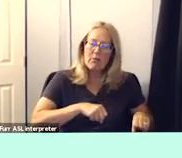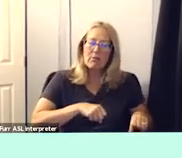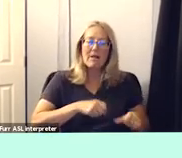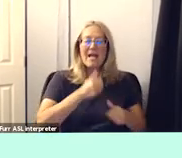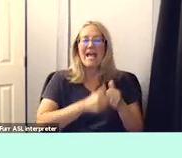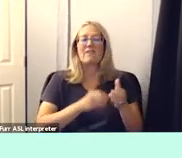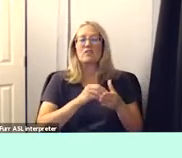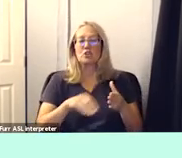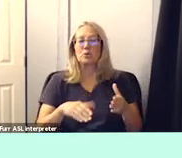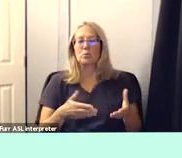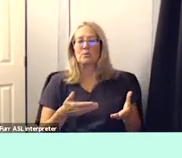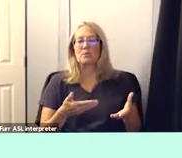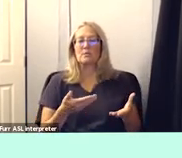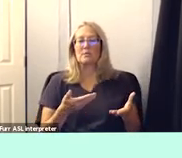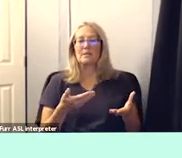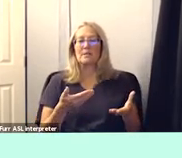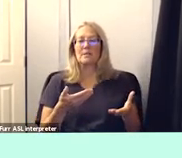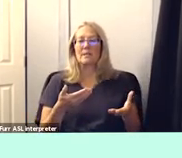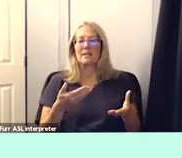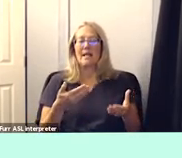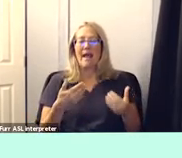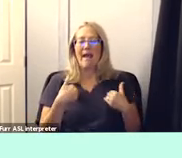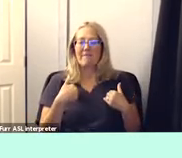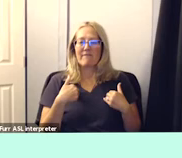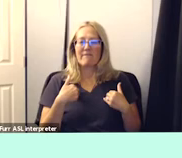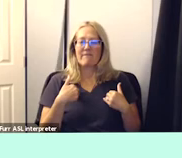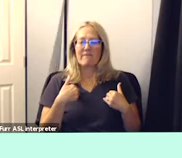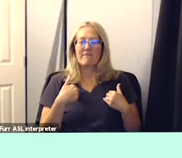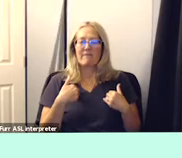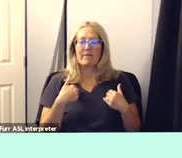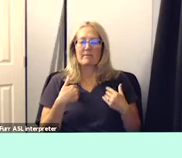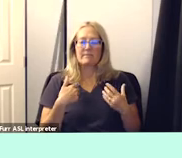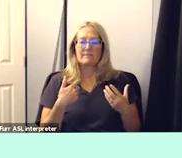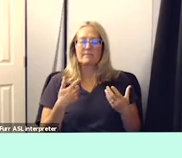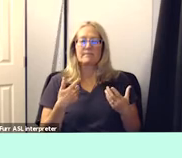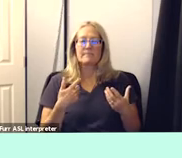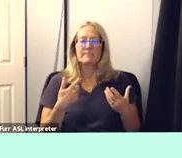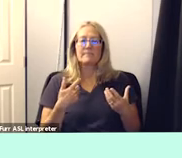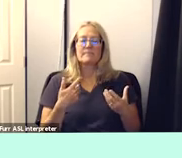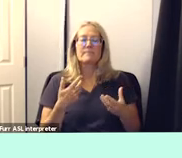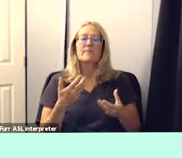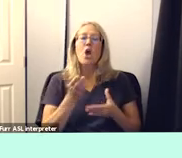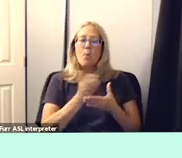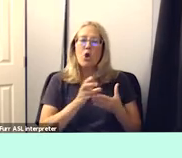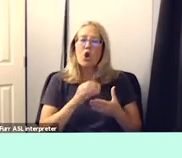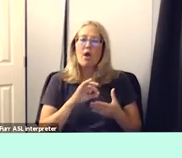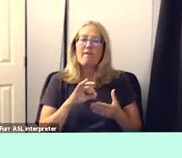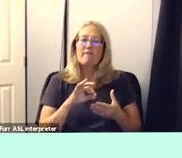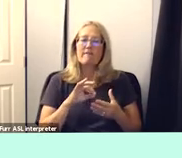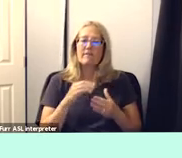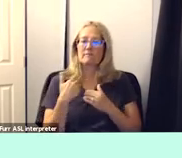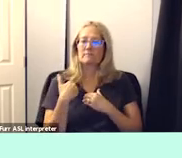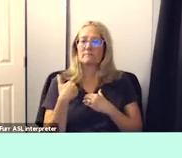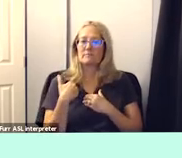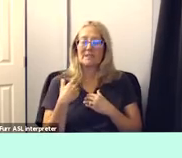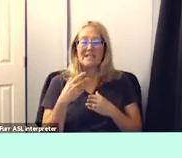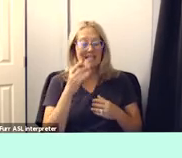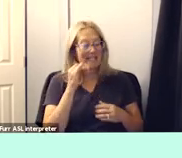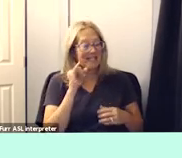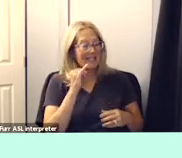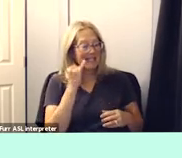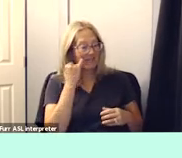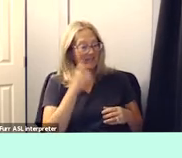school is is a part of the week if you suspend a student